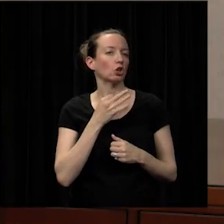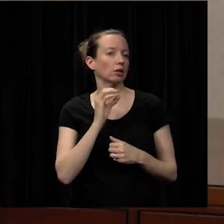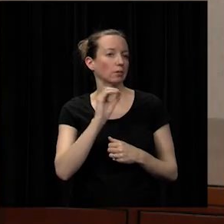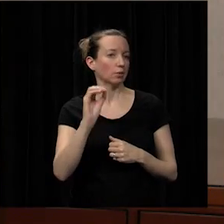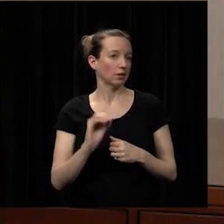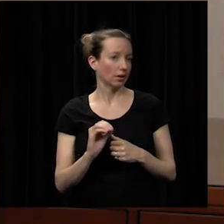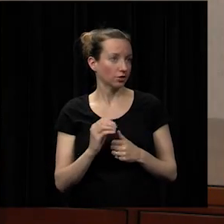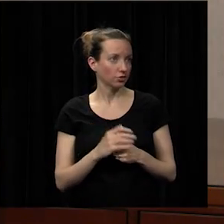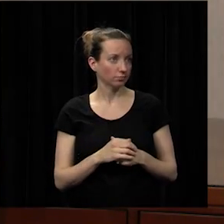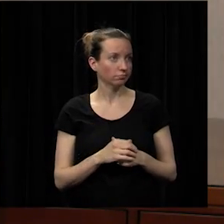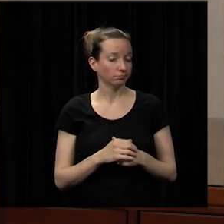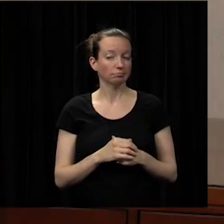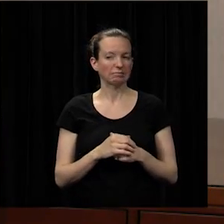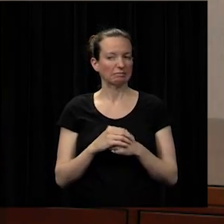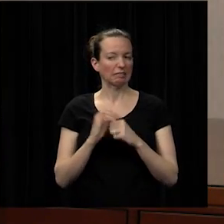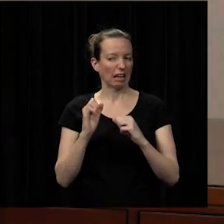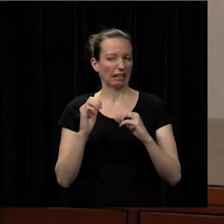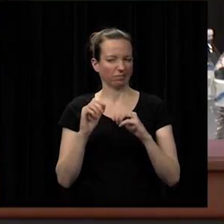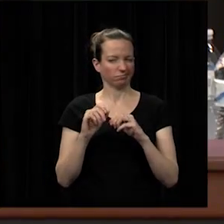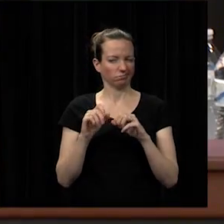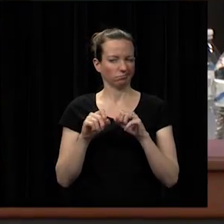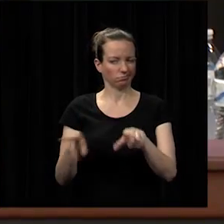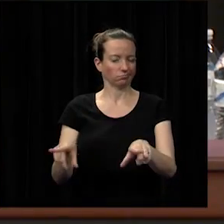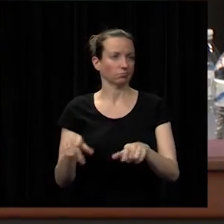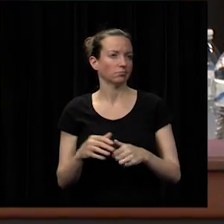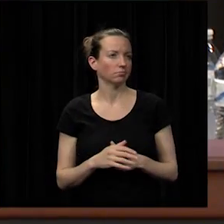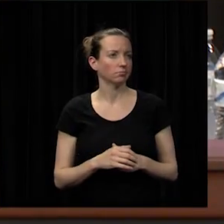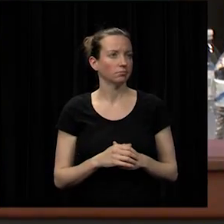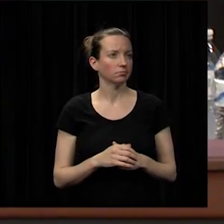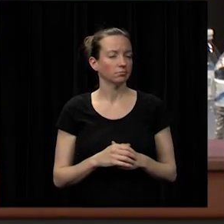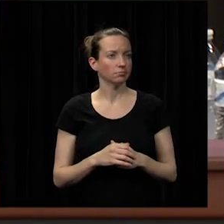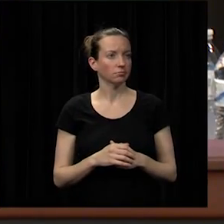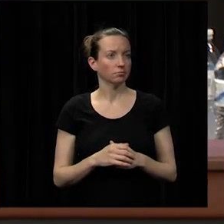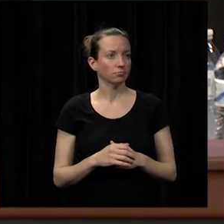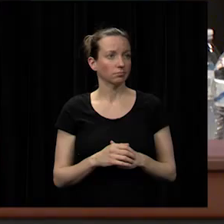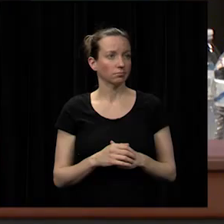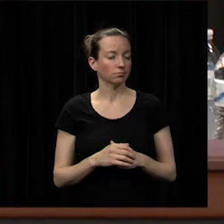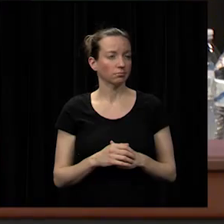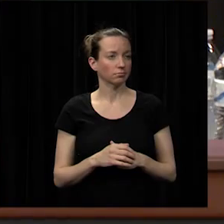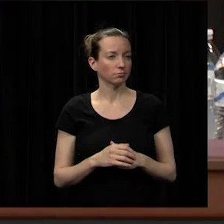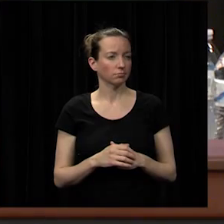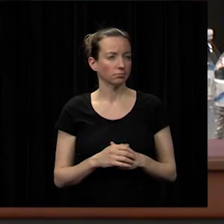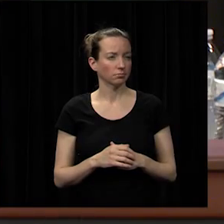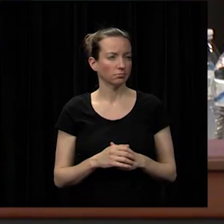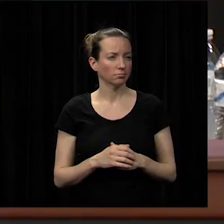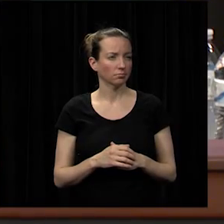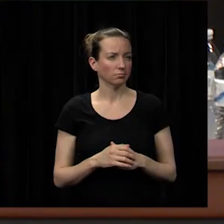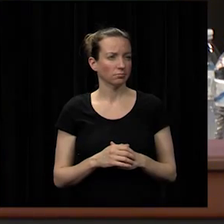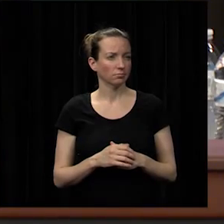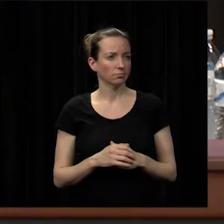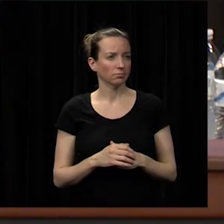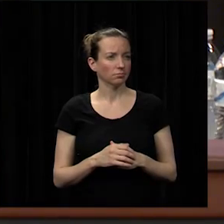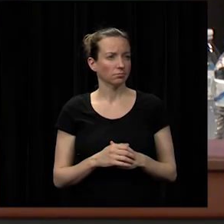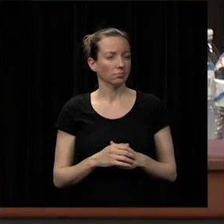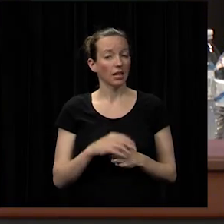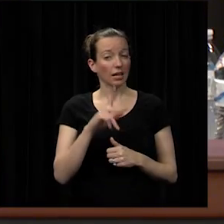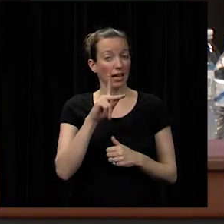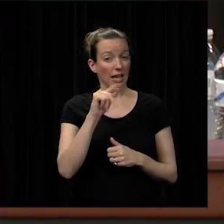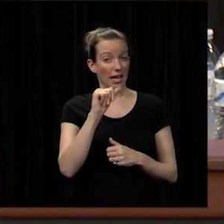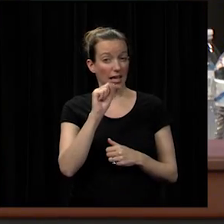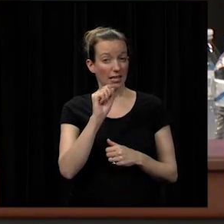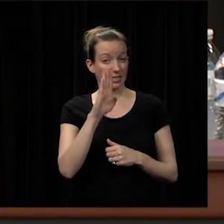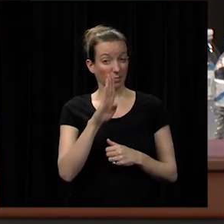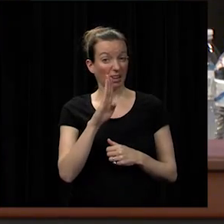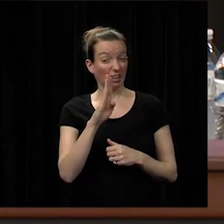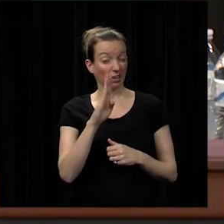was okay and i can send that as well and go along with good results i think uh what just from kasb today they said that kansas ranked among top